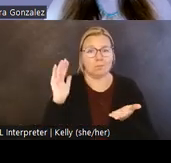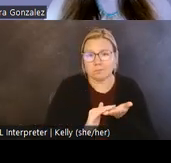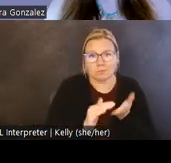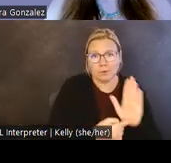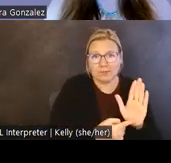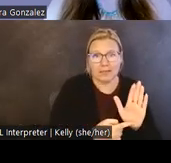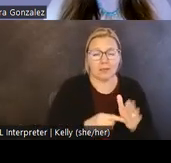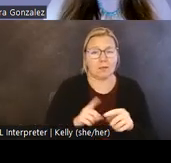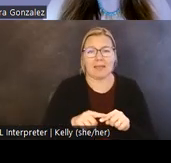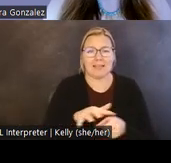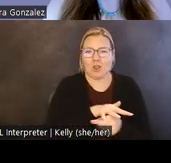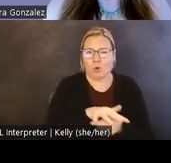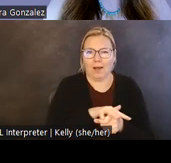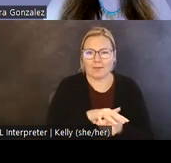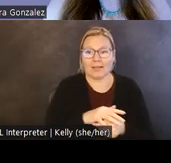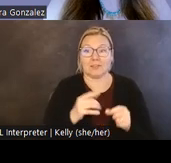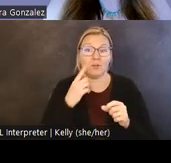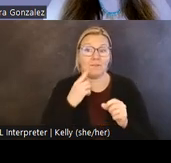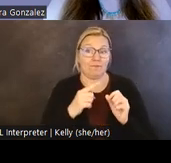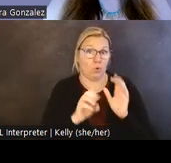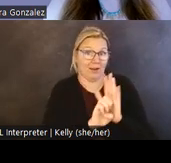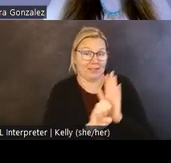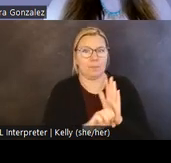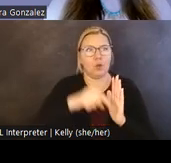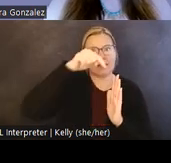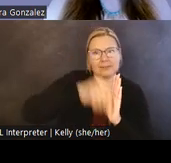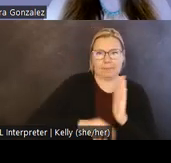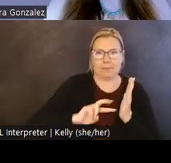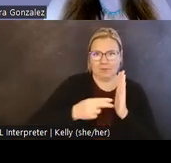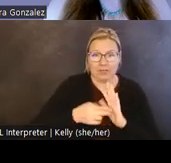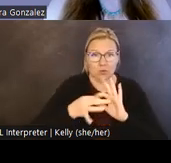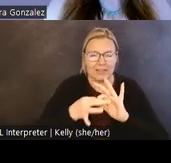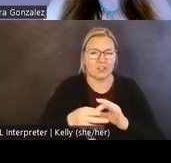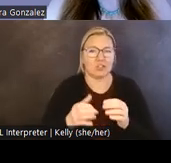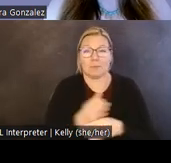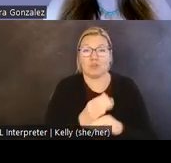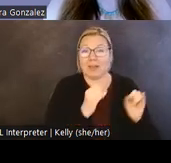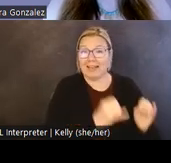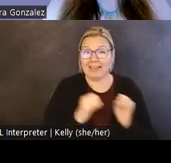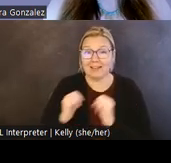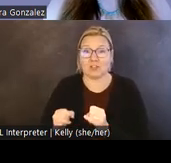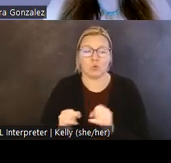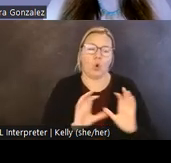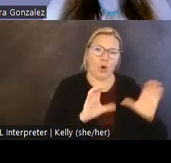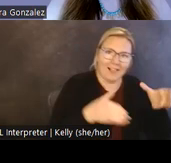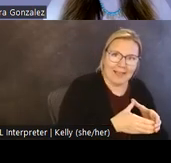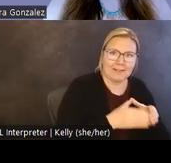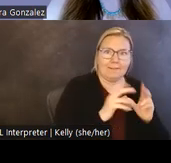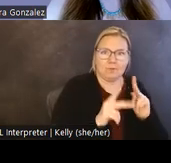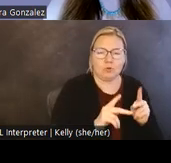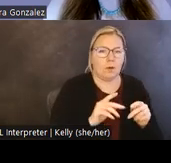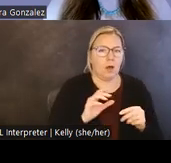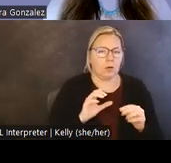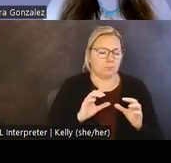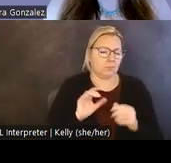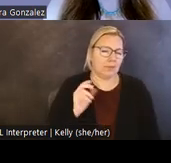contexts, for example, the depth of meaningful relations established between individual or collective tribal historic preservation offices